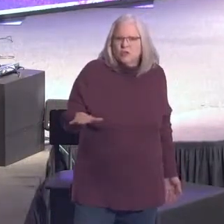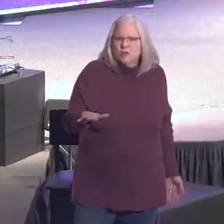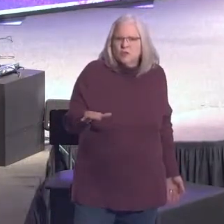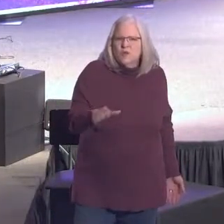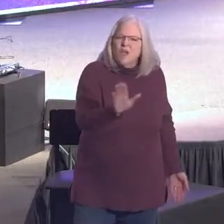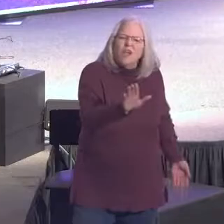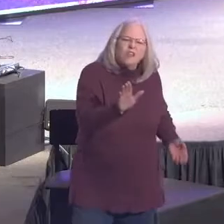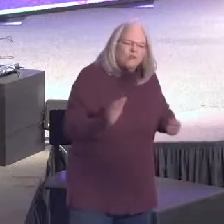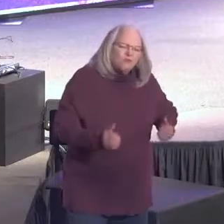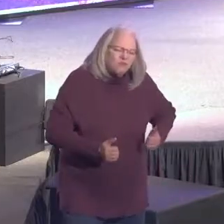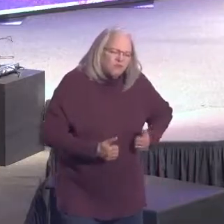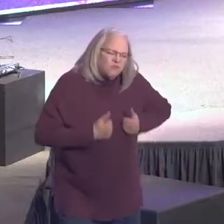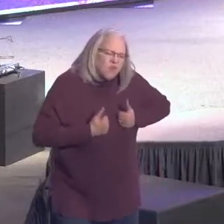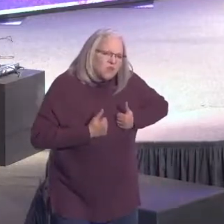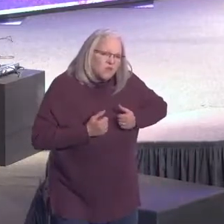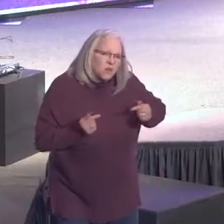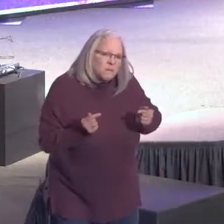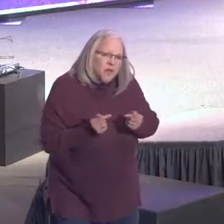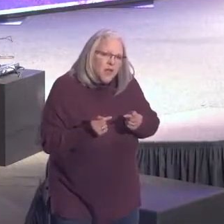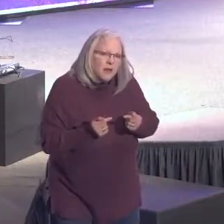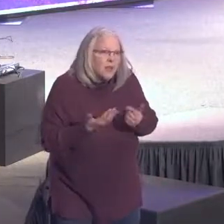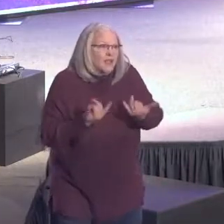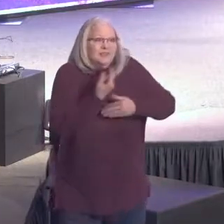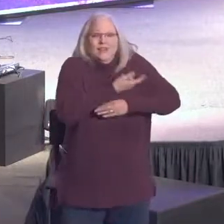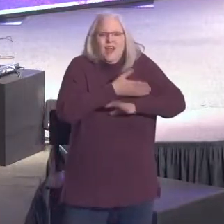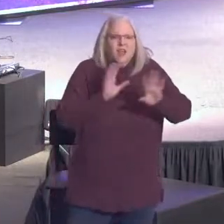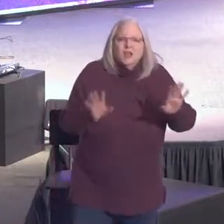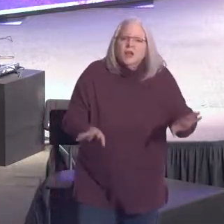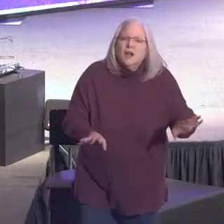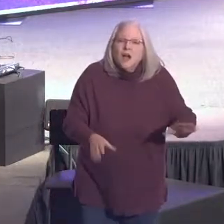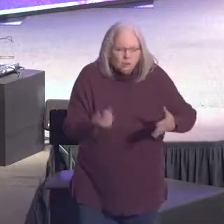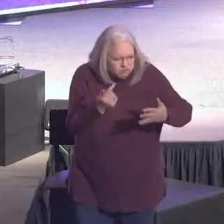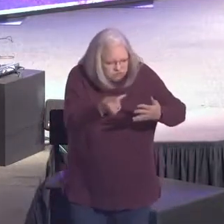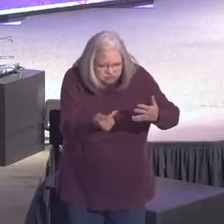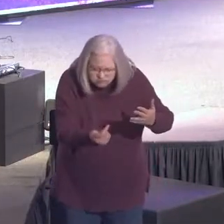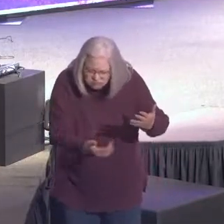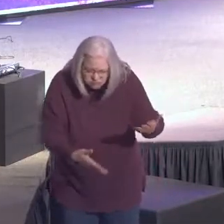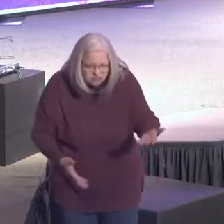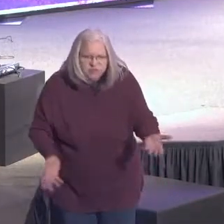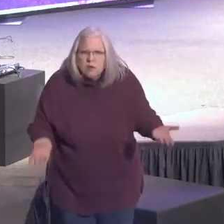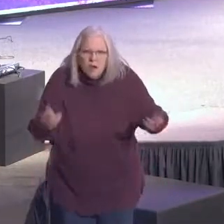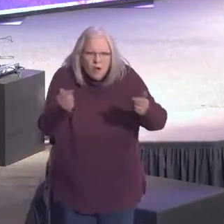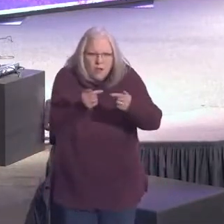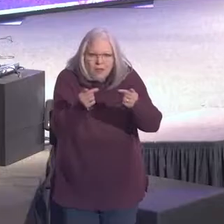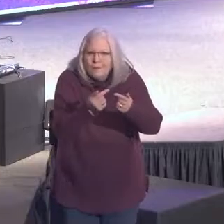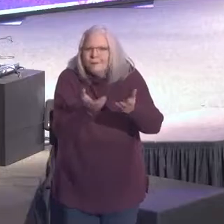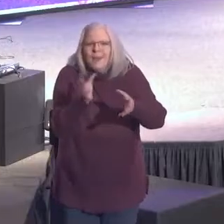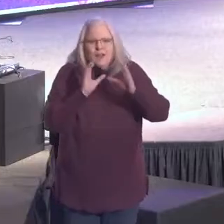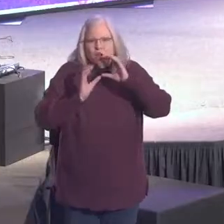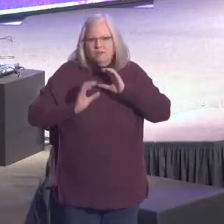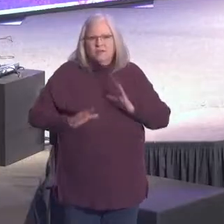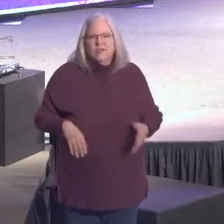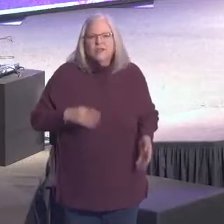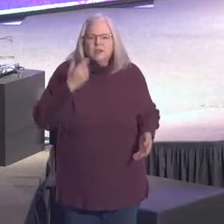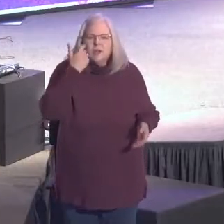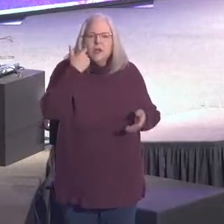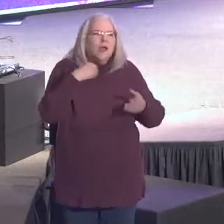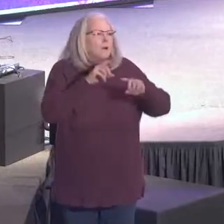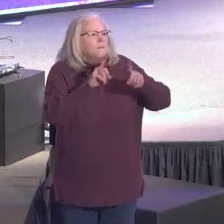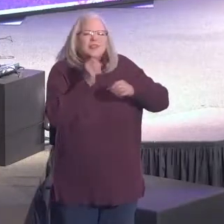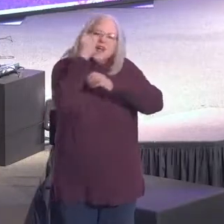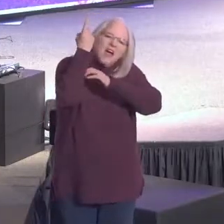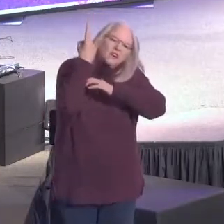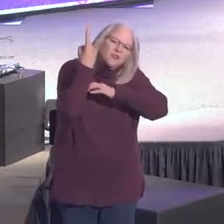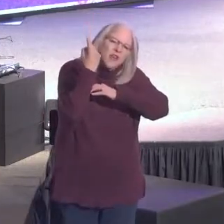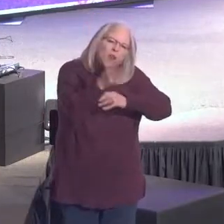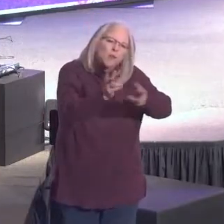pain. And I, today, I don't want to kind of go down and continue in the whole pain conversation, but I want us to realize that